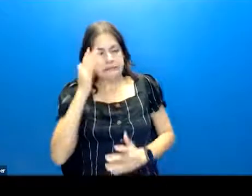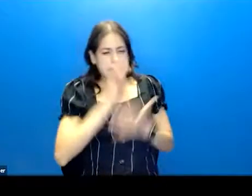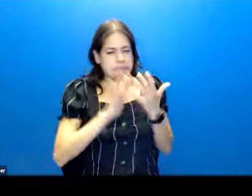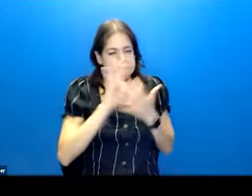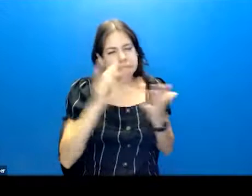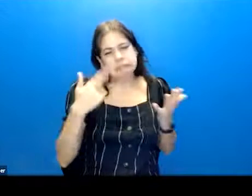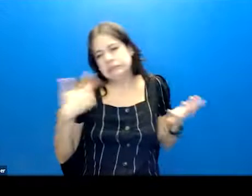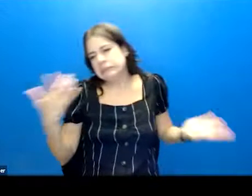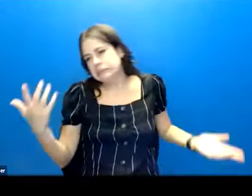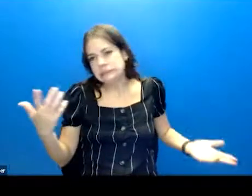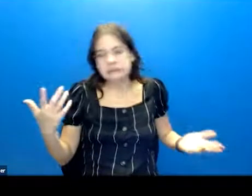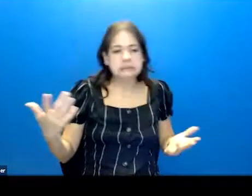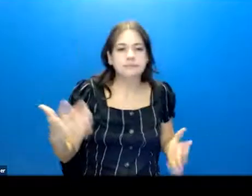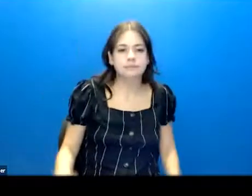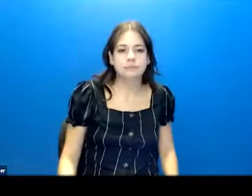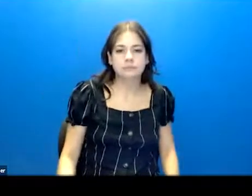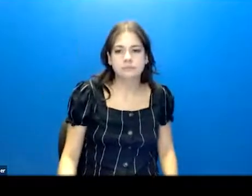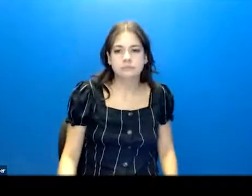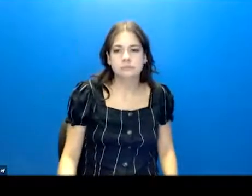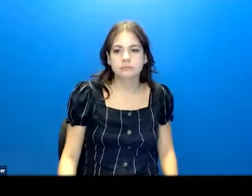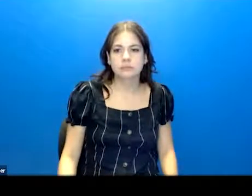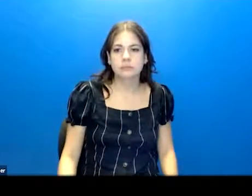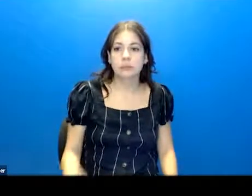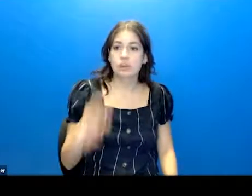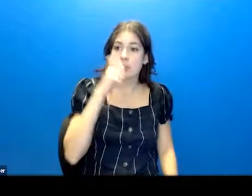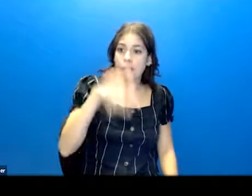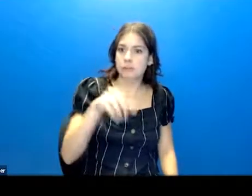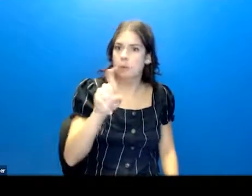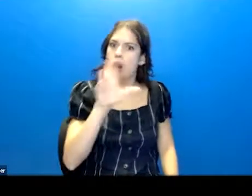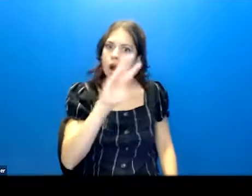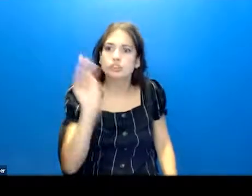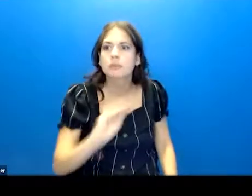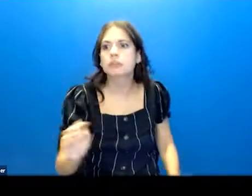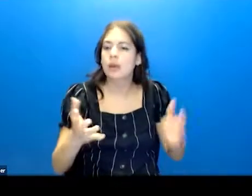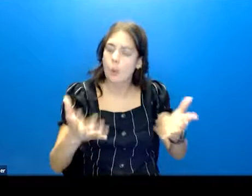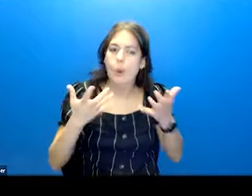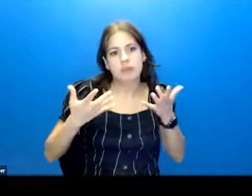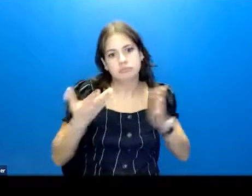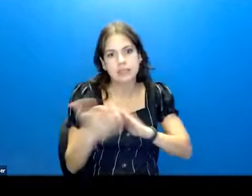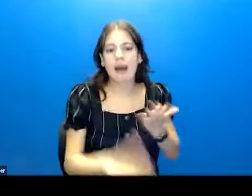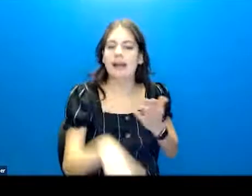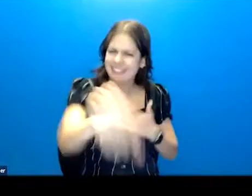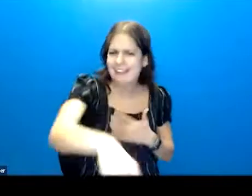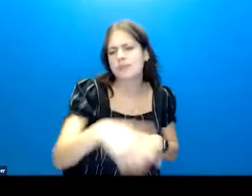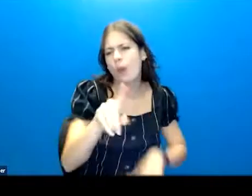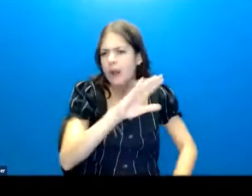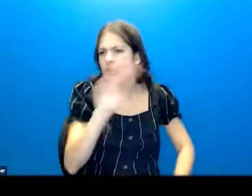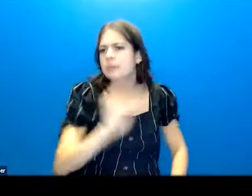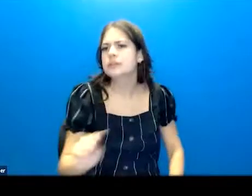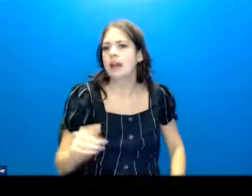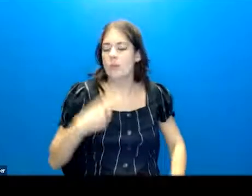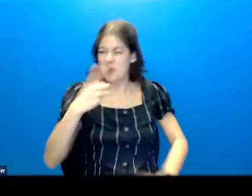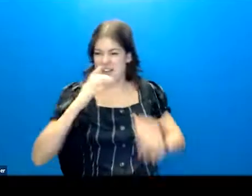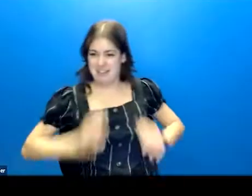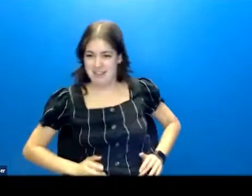They're ambivalent in that moment. So you don't have to be 100%. Yeah, I'm all in. I had one